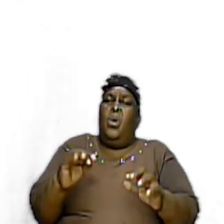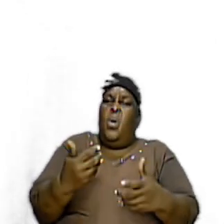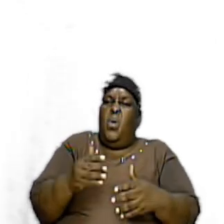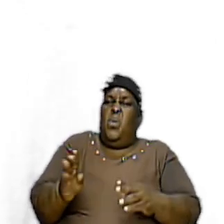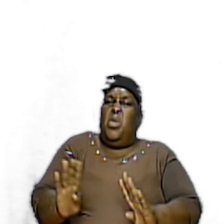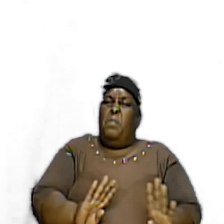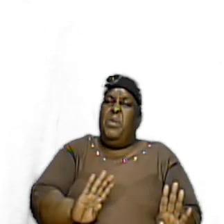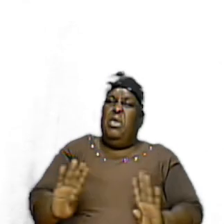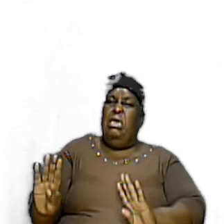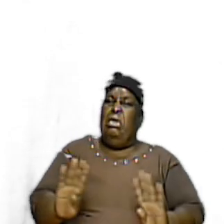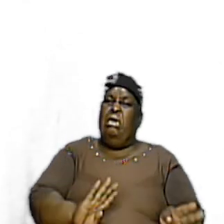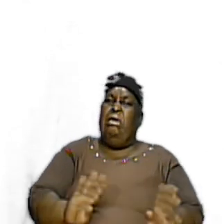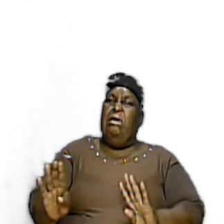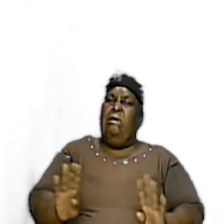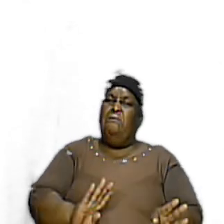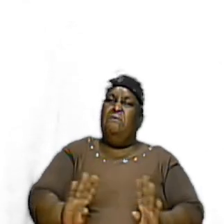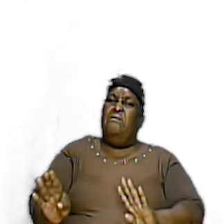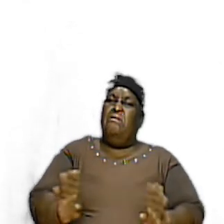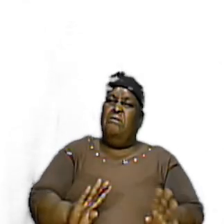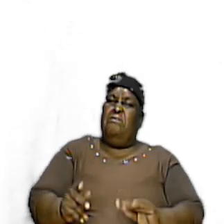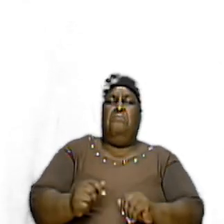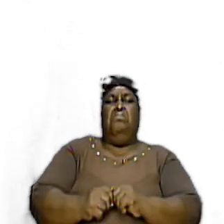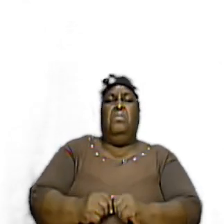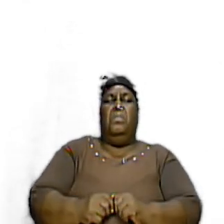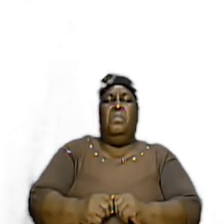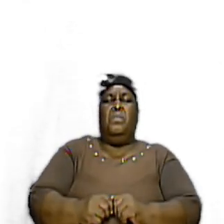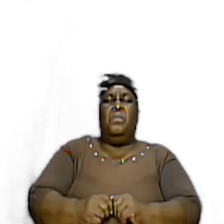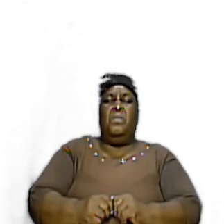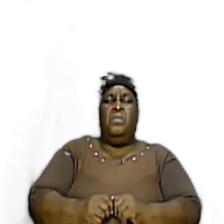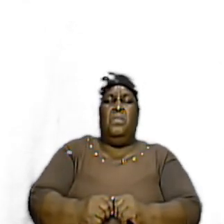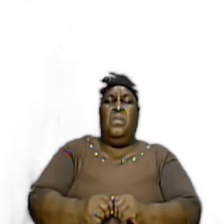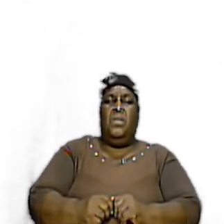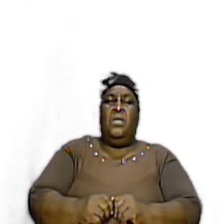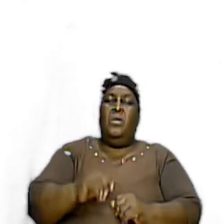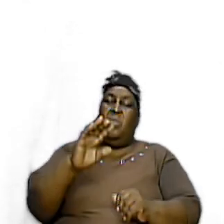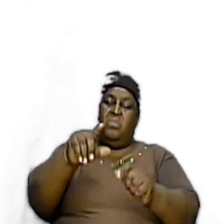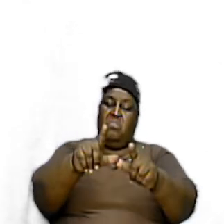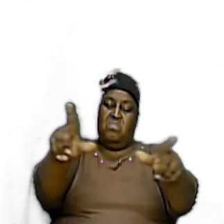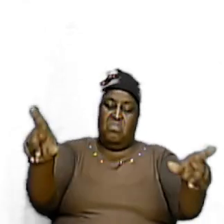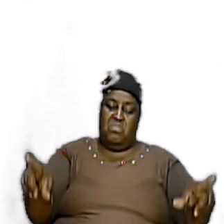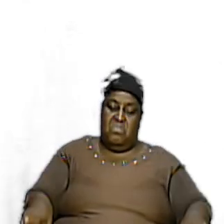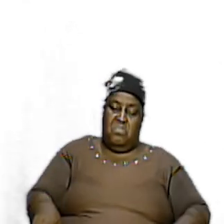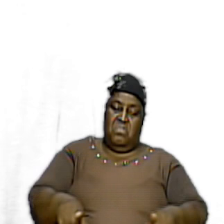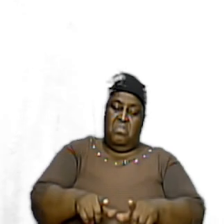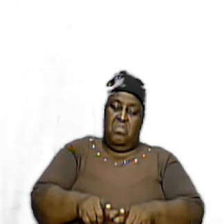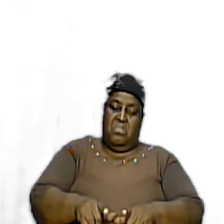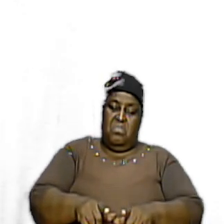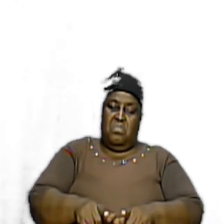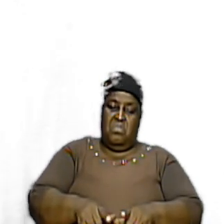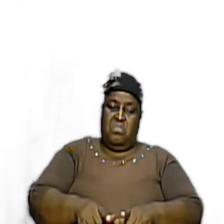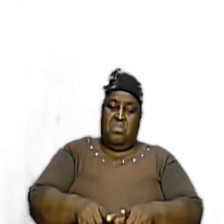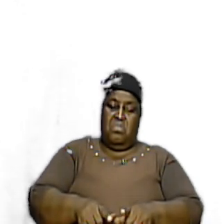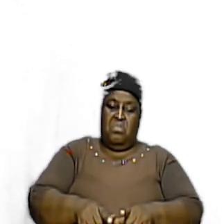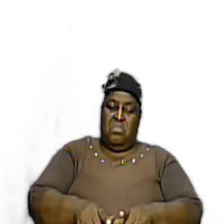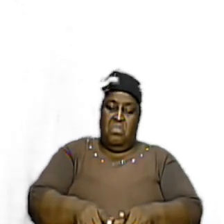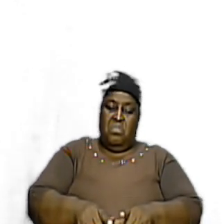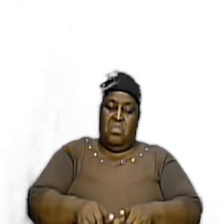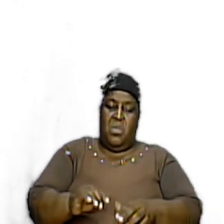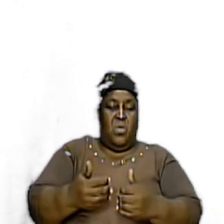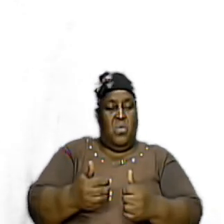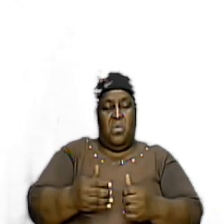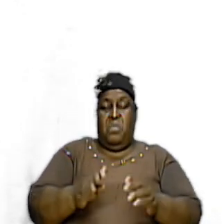How You Treat With The Church In Your Local Assembly Is How You Treat With God